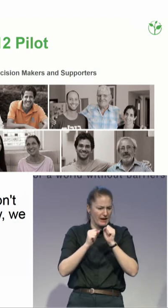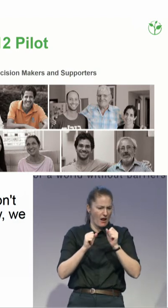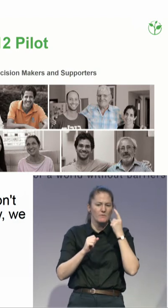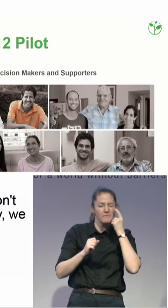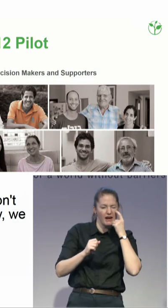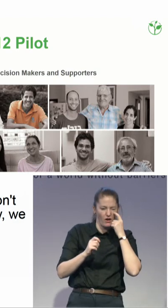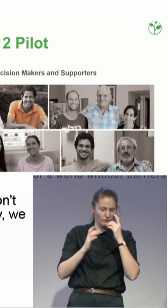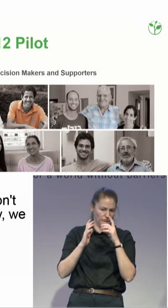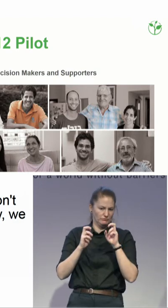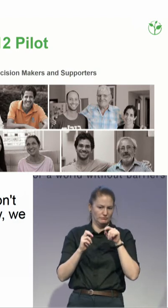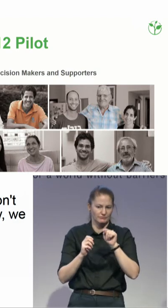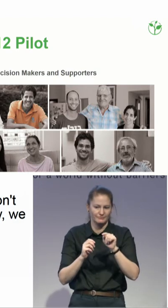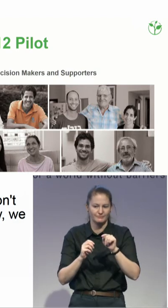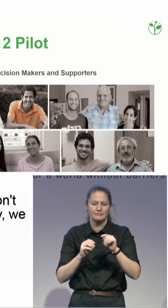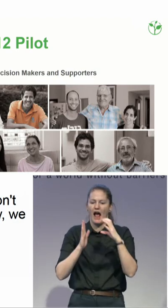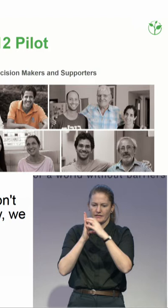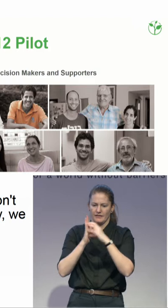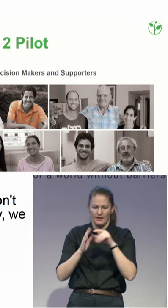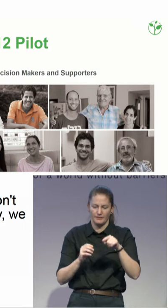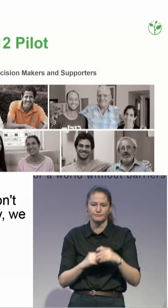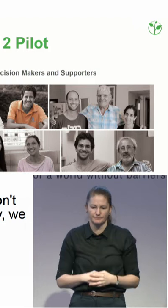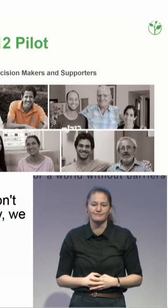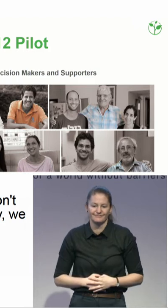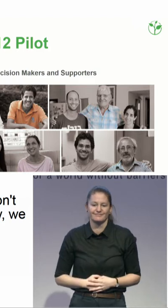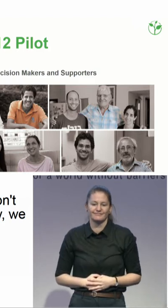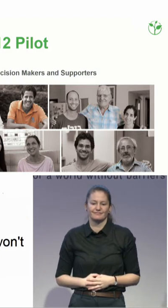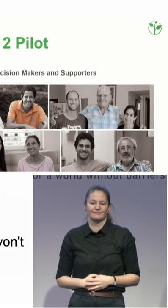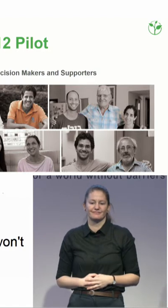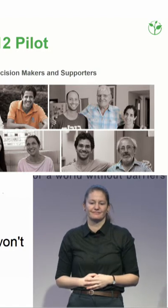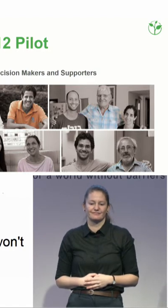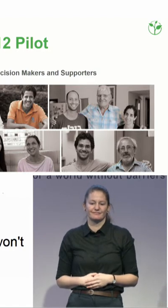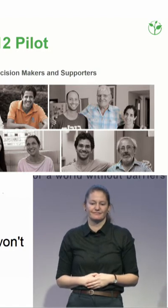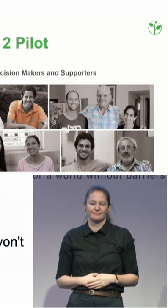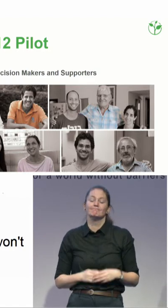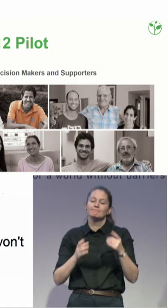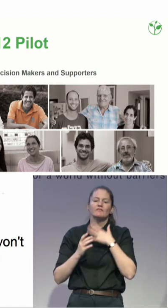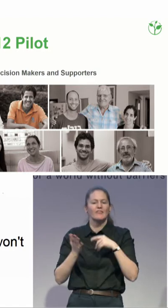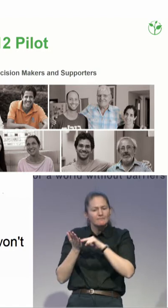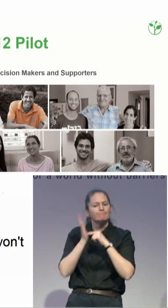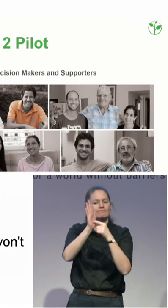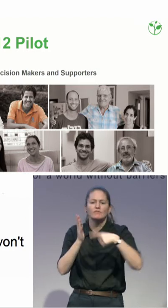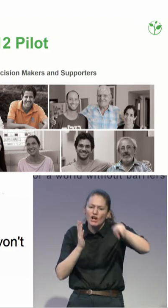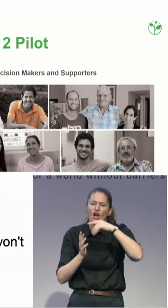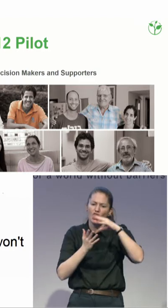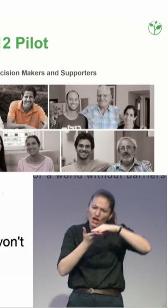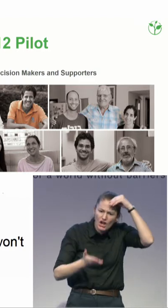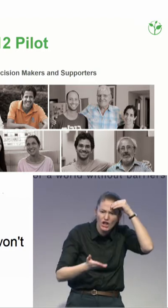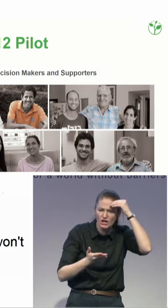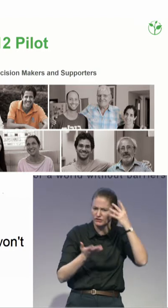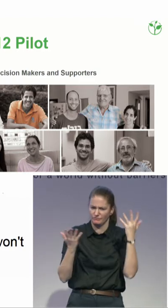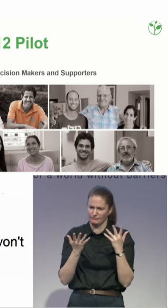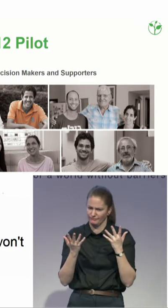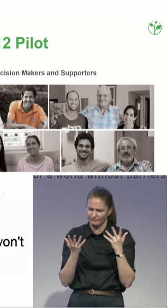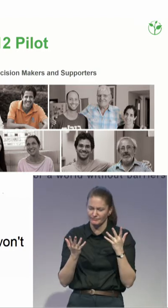want to focus on what we learned from the pilot. But basically what we did is we recruited 11 supporters. We